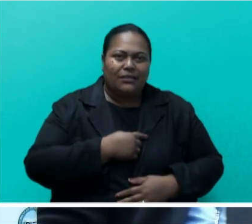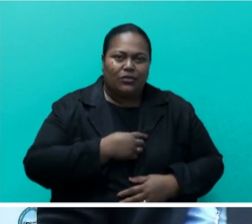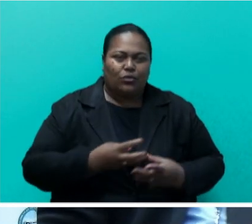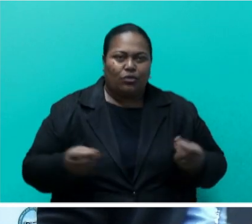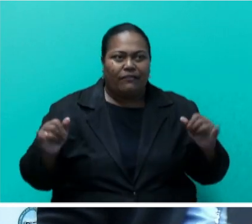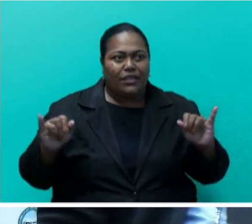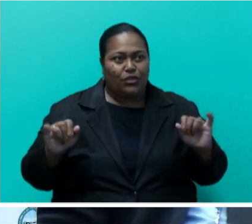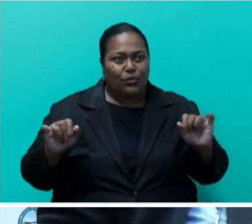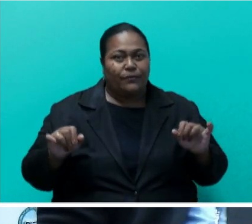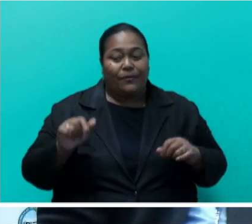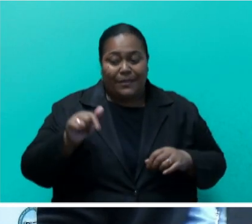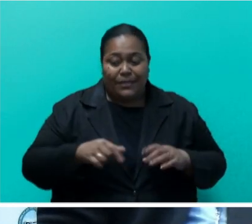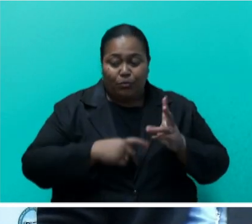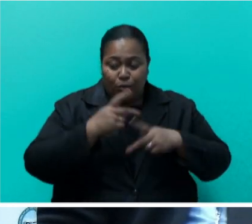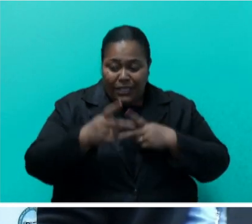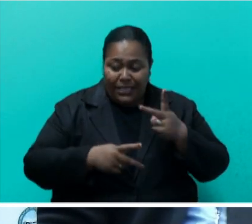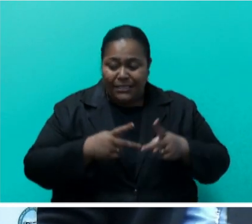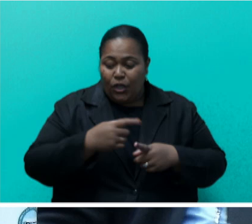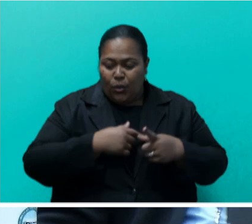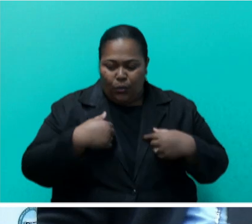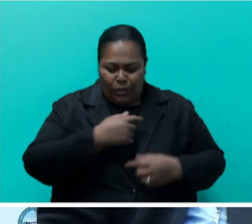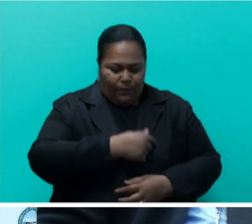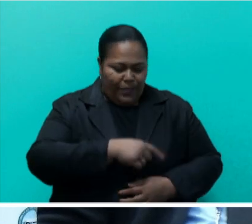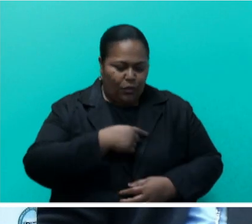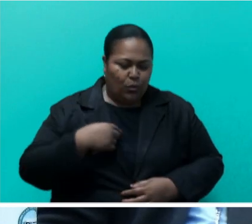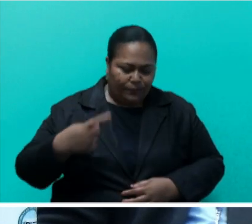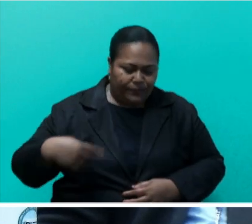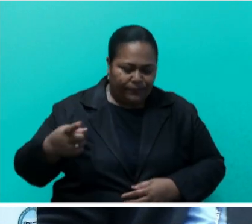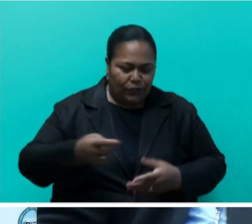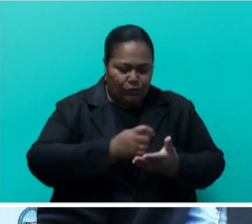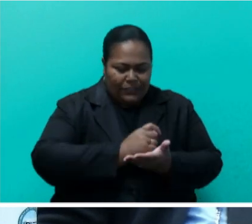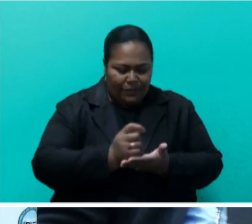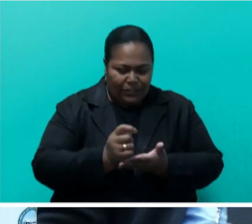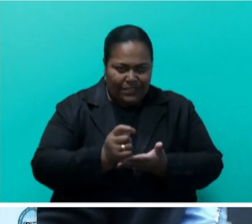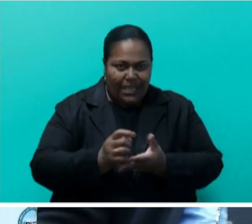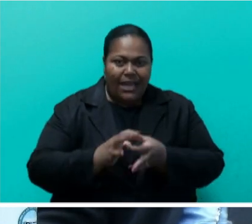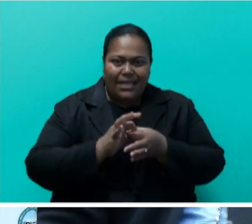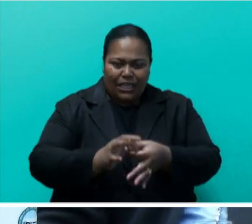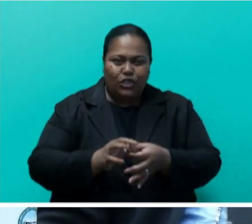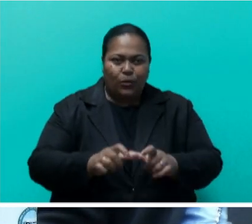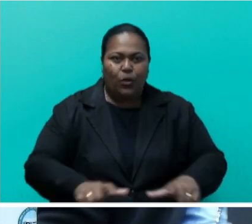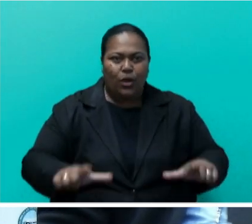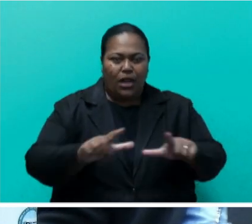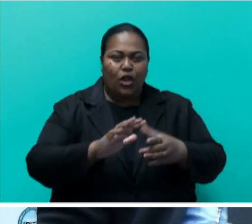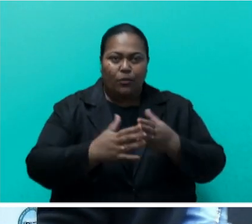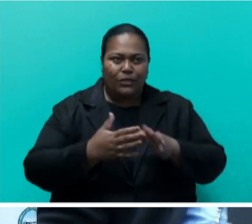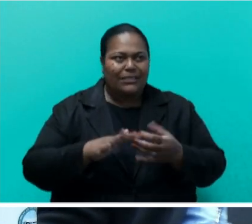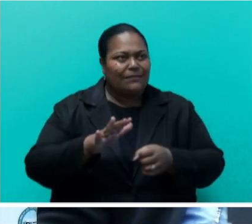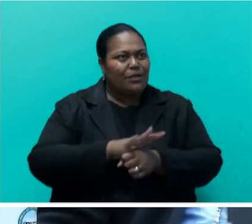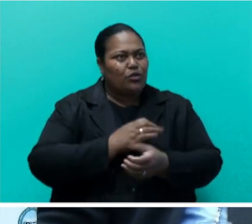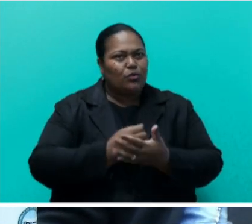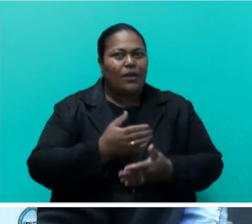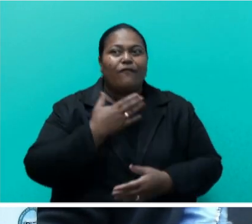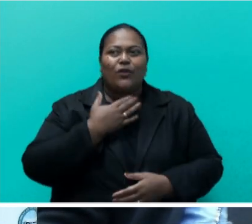Throughout this process, we commit to maintaining transparency, engaging with local communities, ensuring their voices are